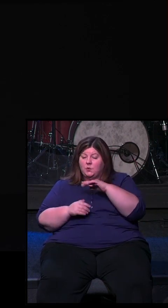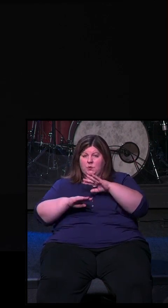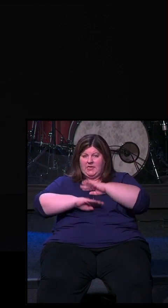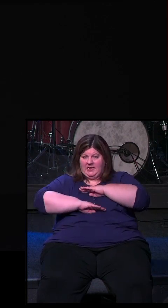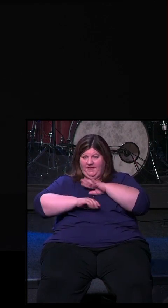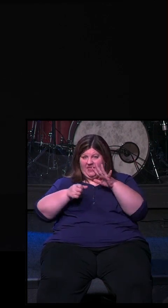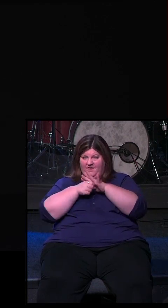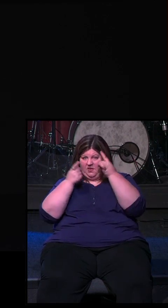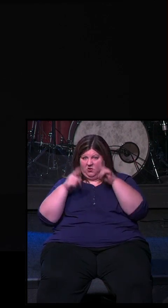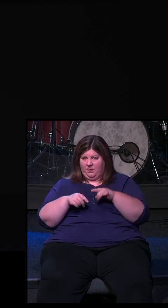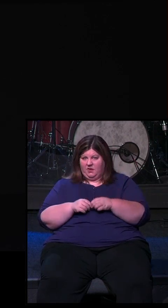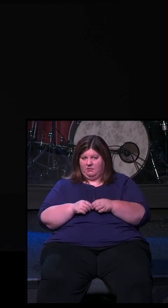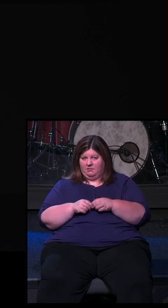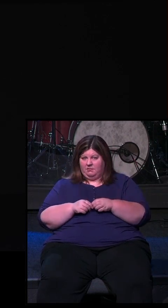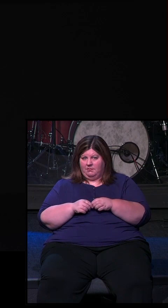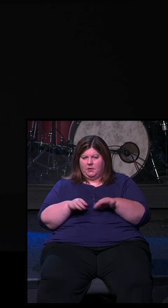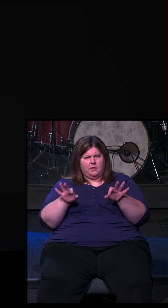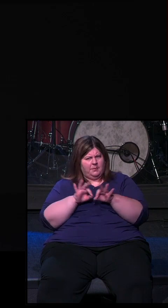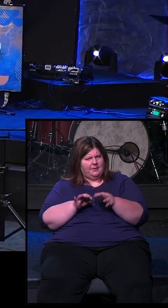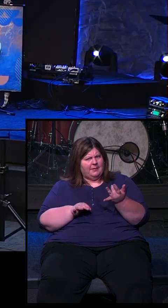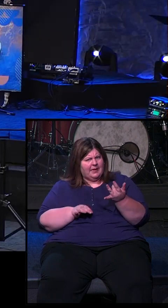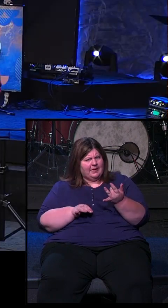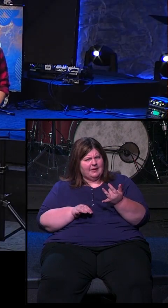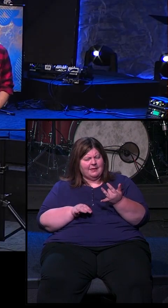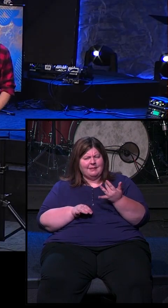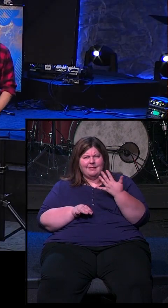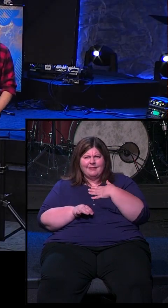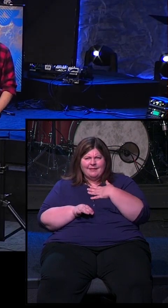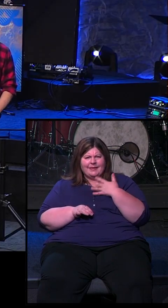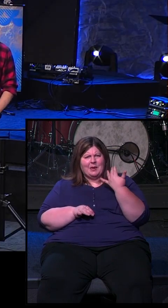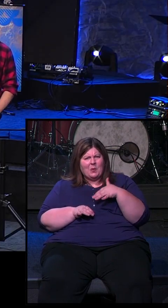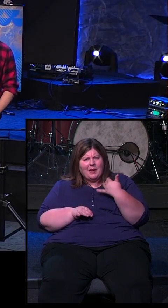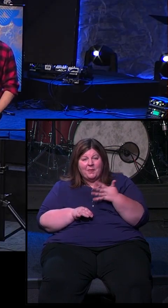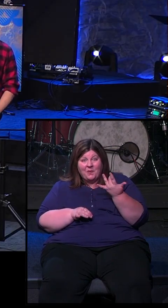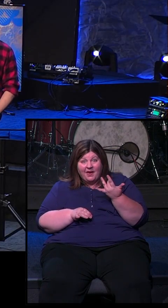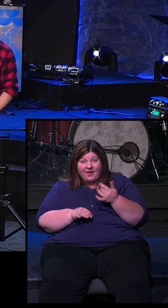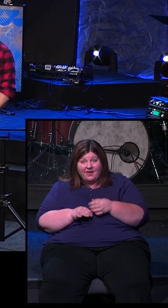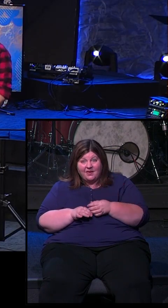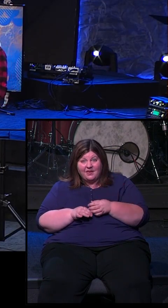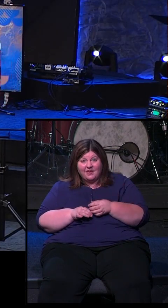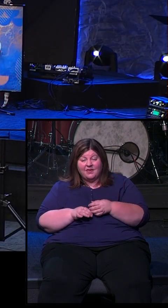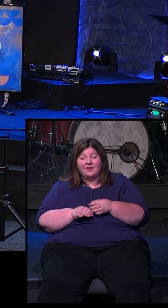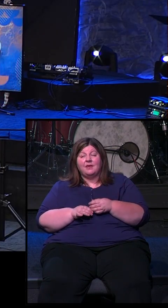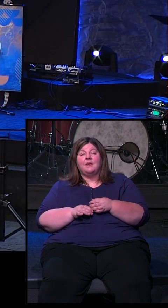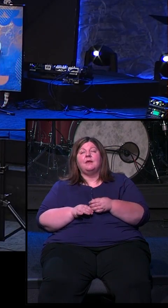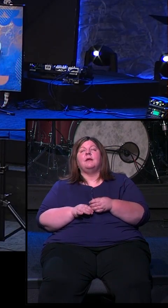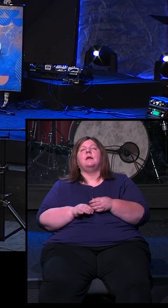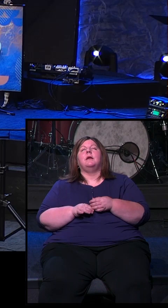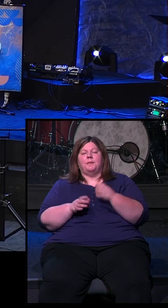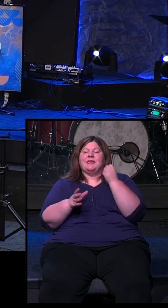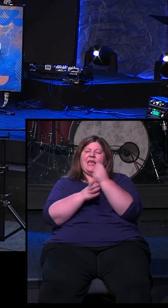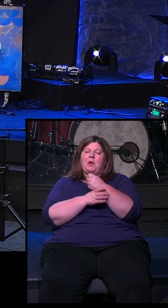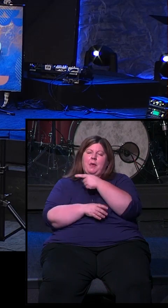And why is that so significant? Why is that such an incredible moment in Scripture? It's because Abraham